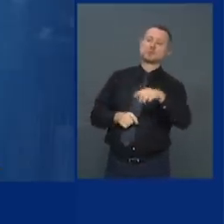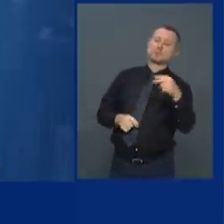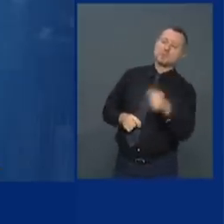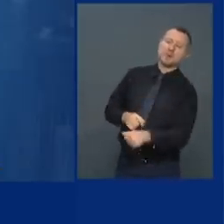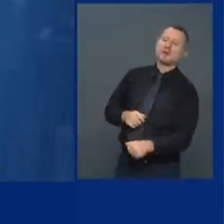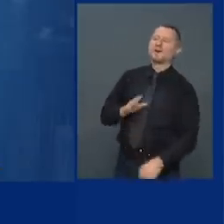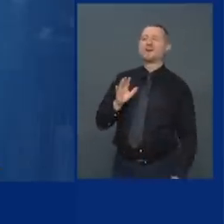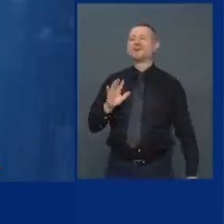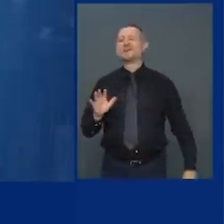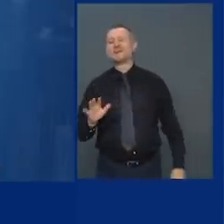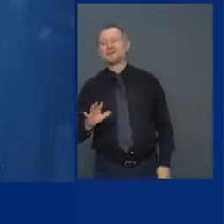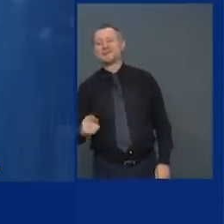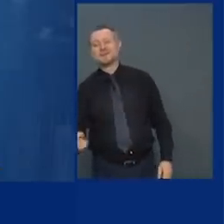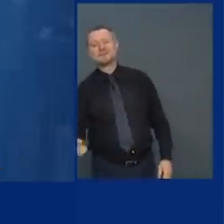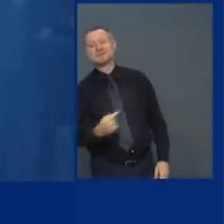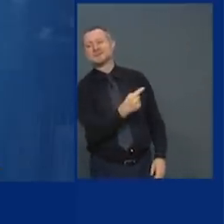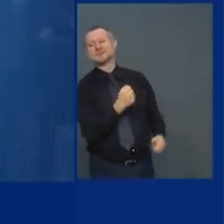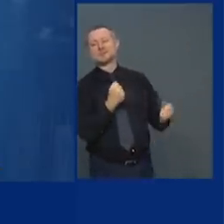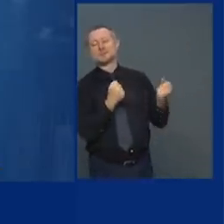Donald Trump supporter